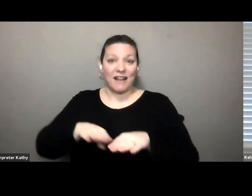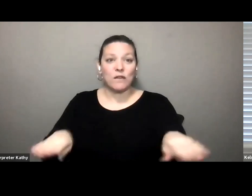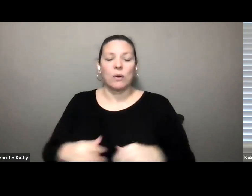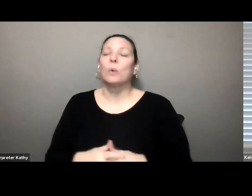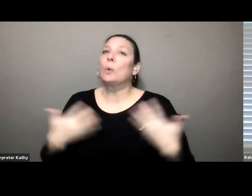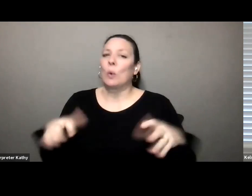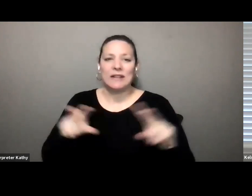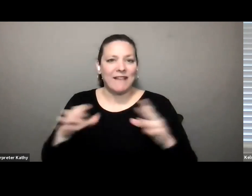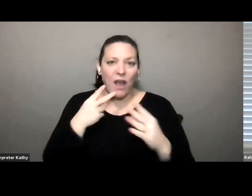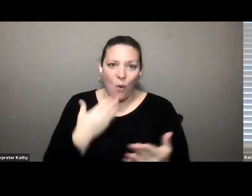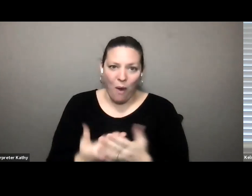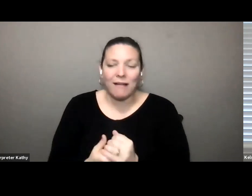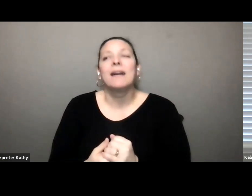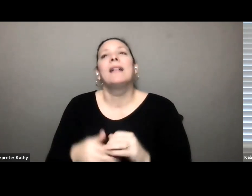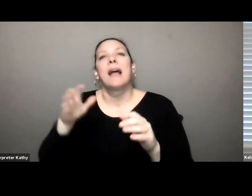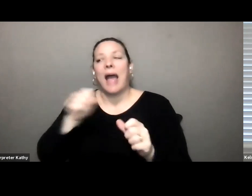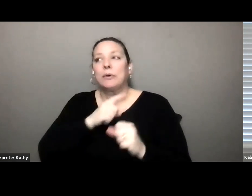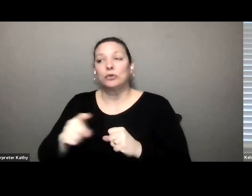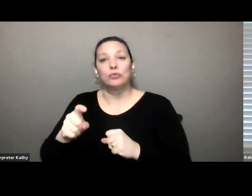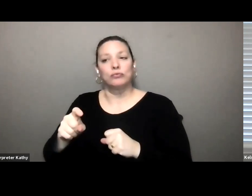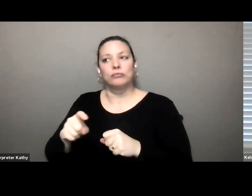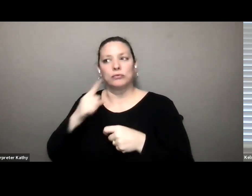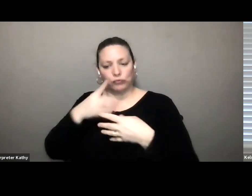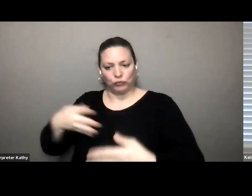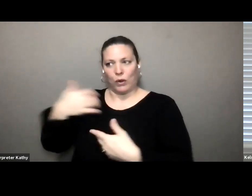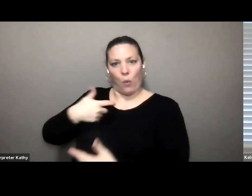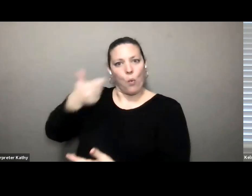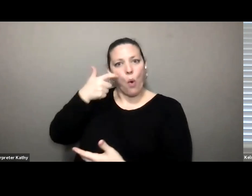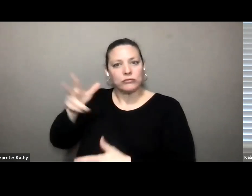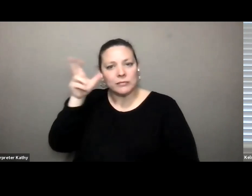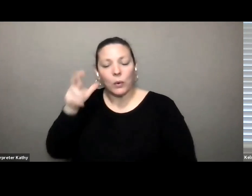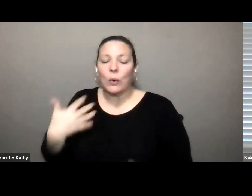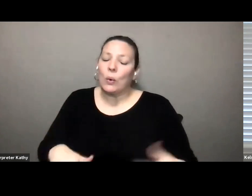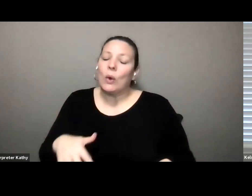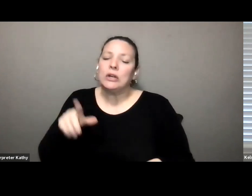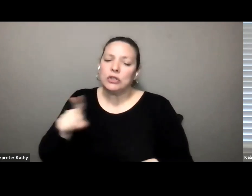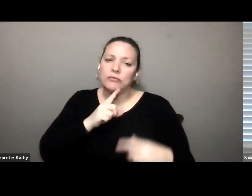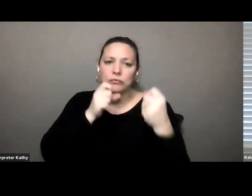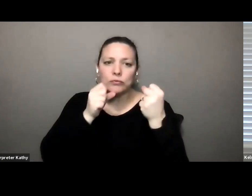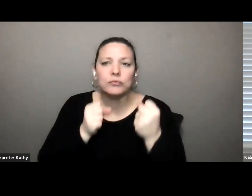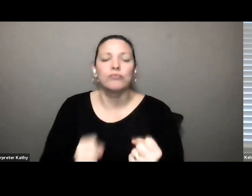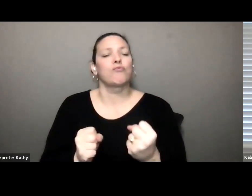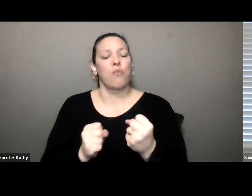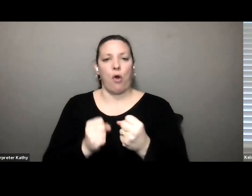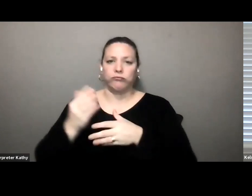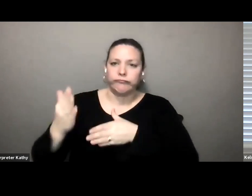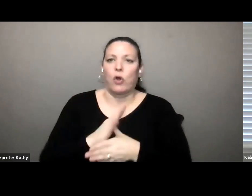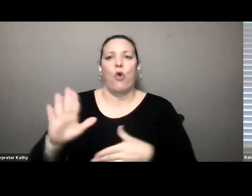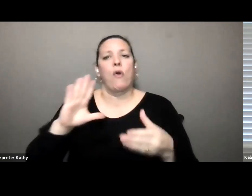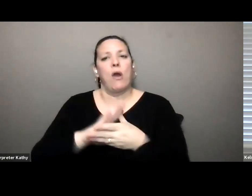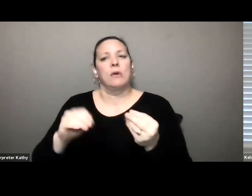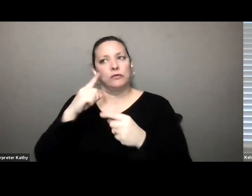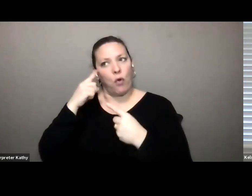very well they were able to live stream it so i was able to listen in and she did have a very strong delivery to the